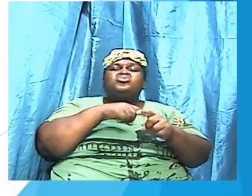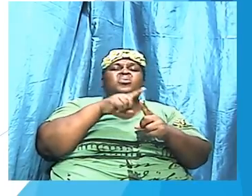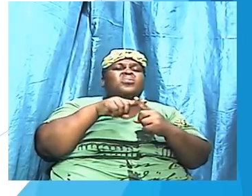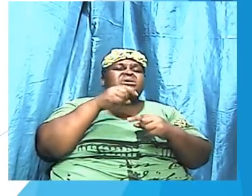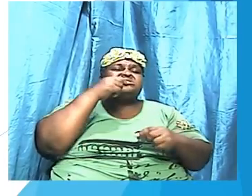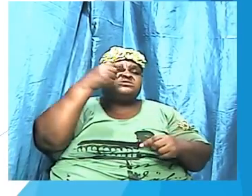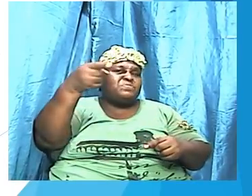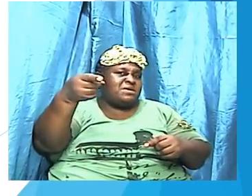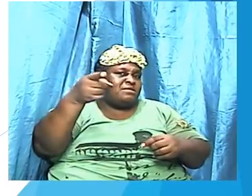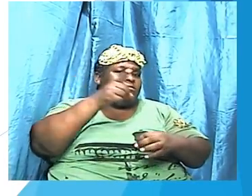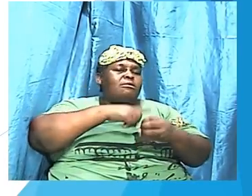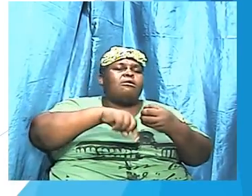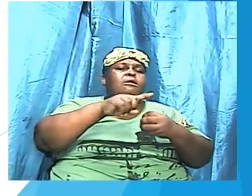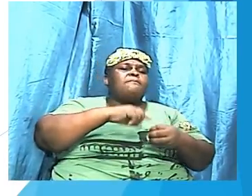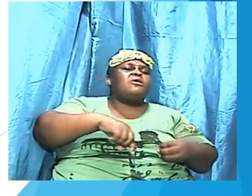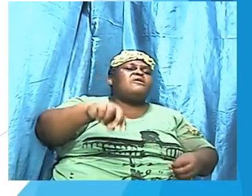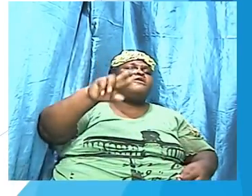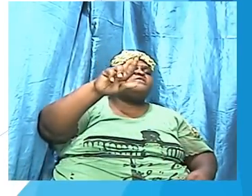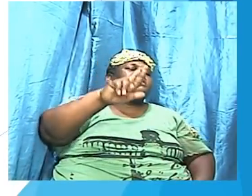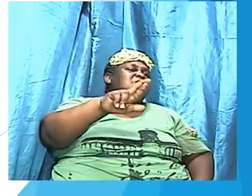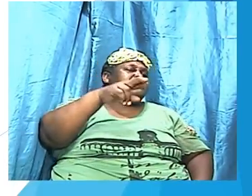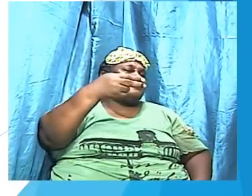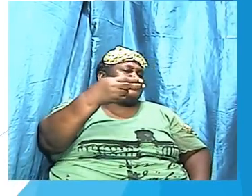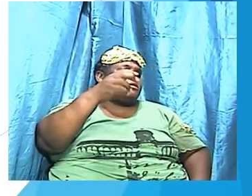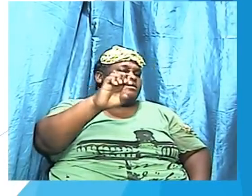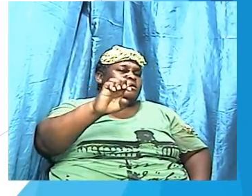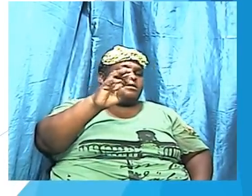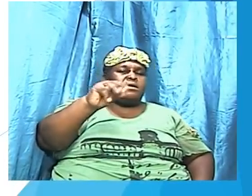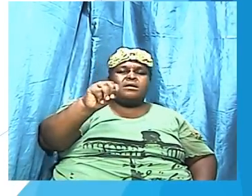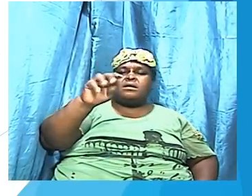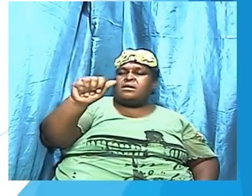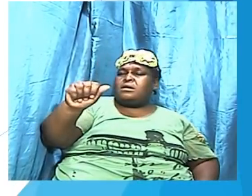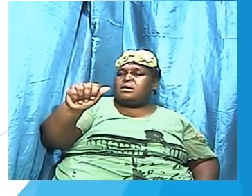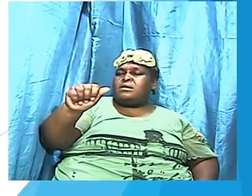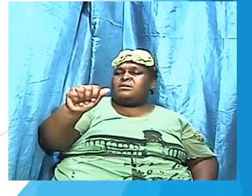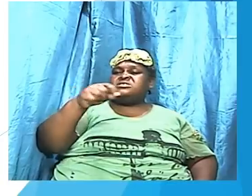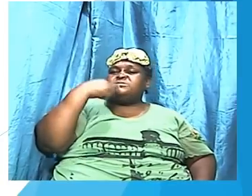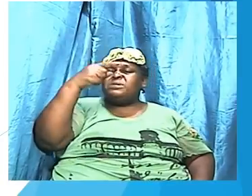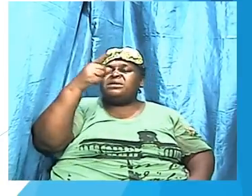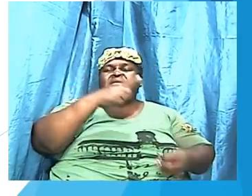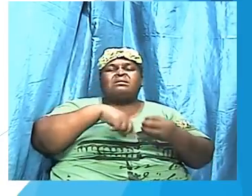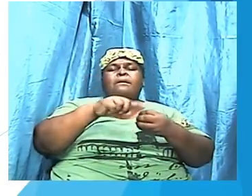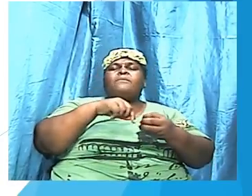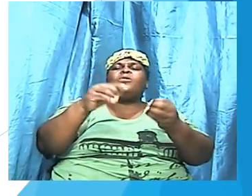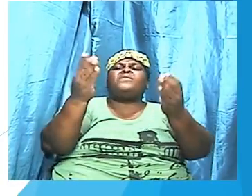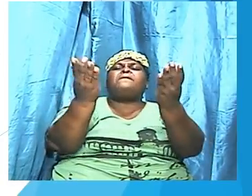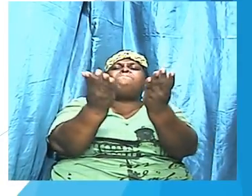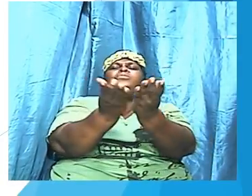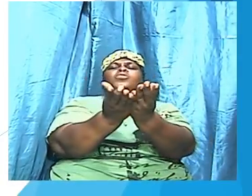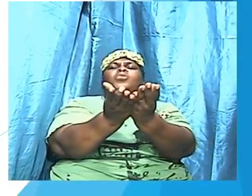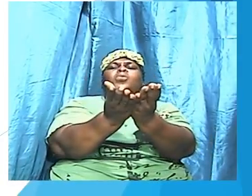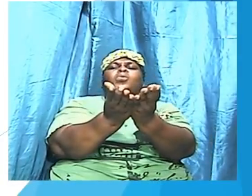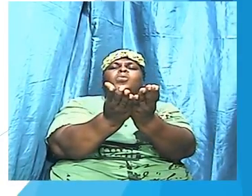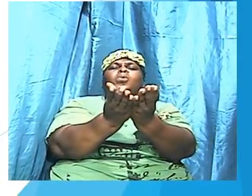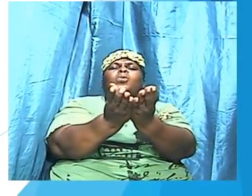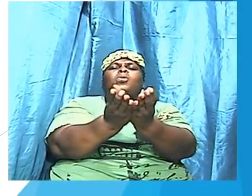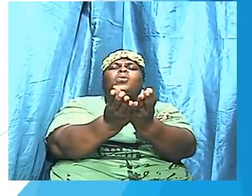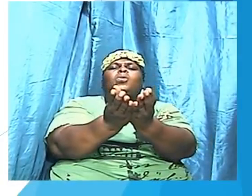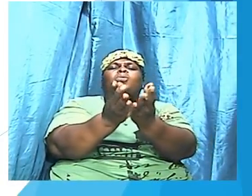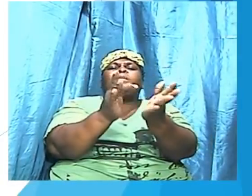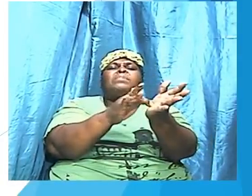yes, indeed, we are talking about the book itself, but we are also talking about